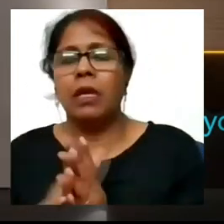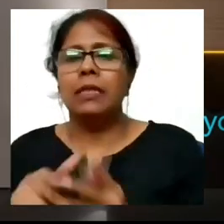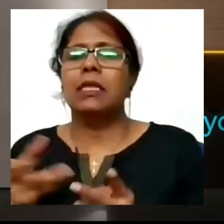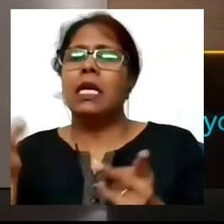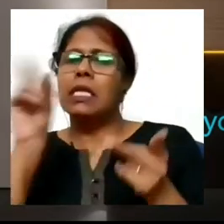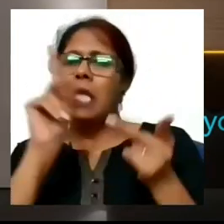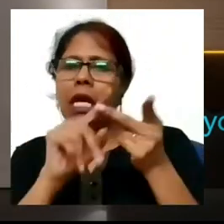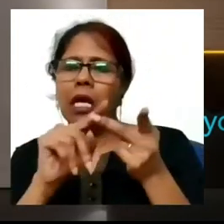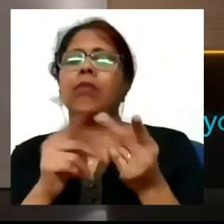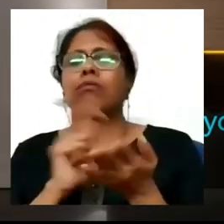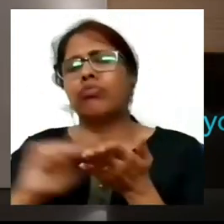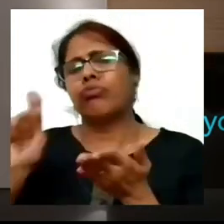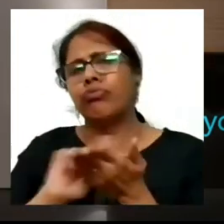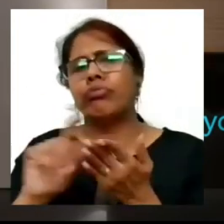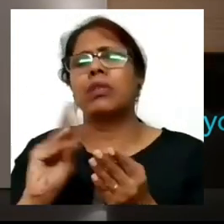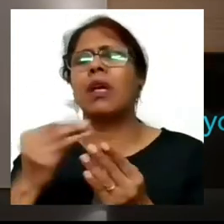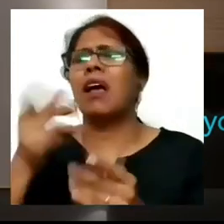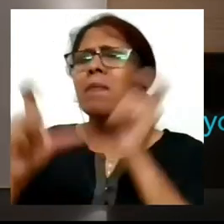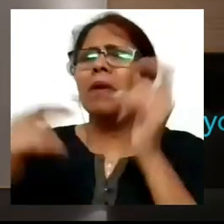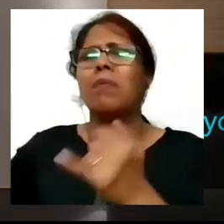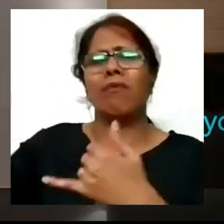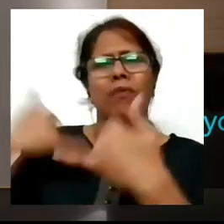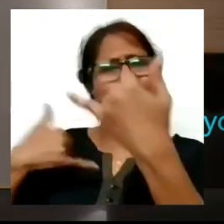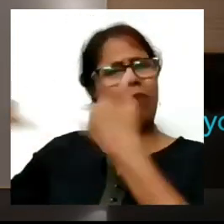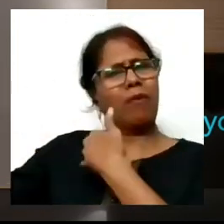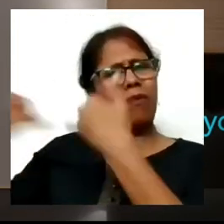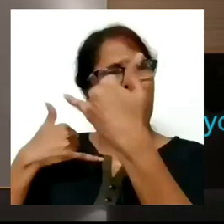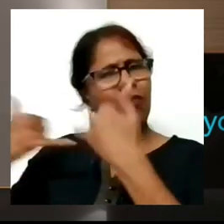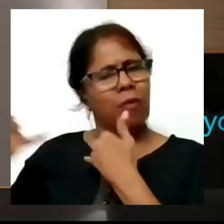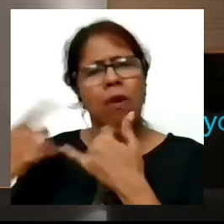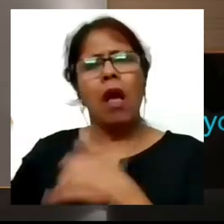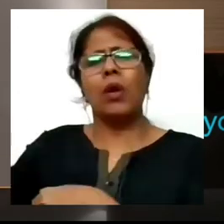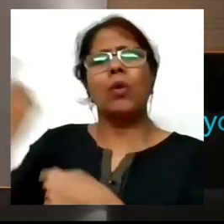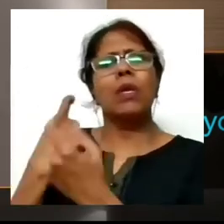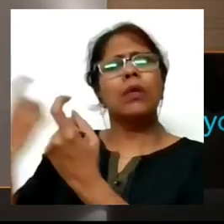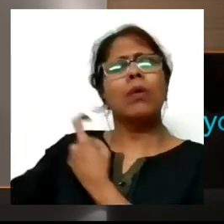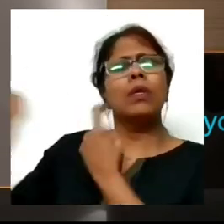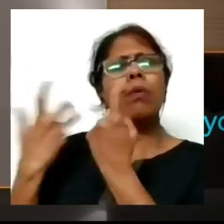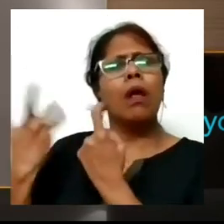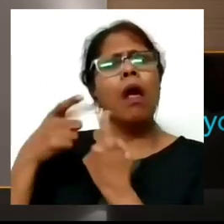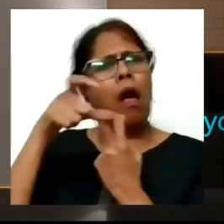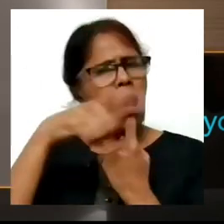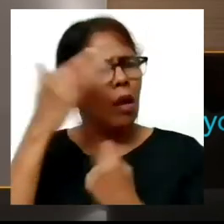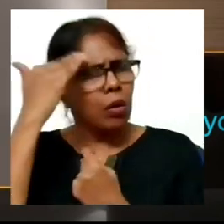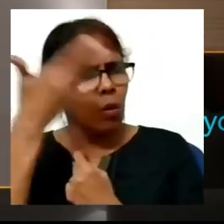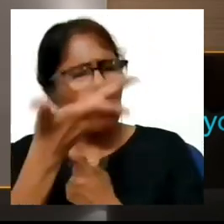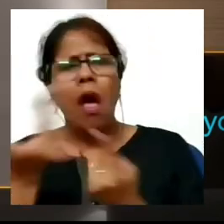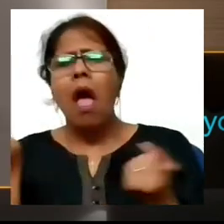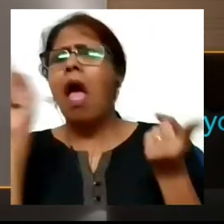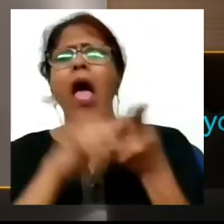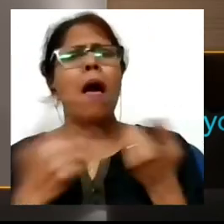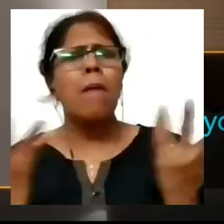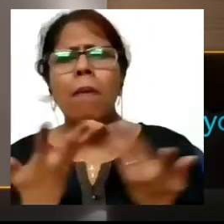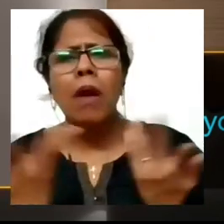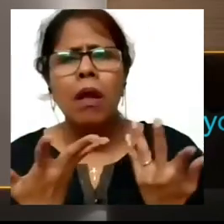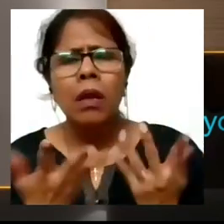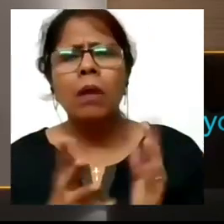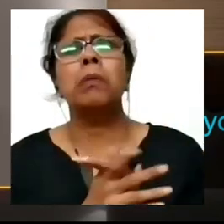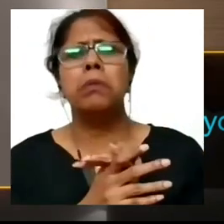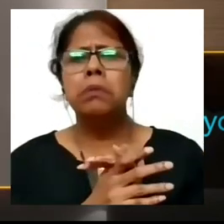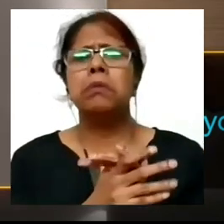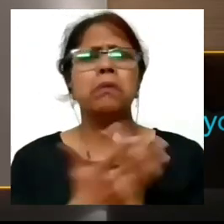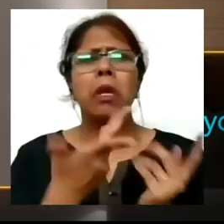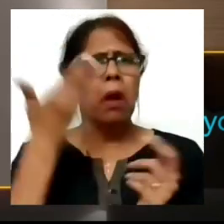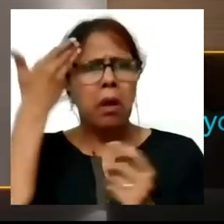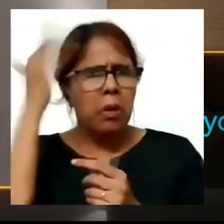getting a lot of phone calls from people and you know the question that they asked me was do you know what happened to you and you know if you're not